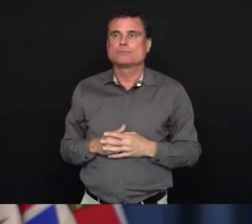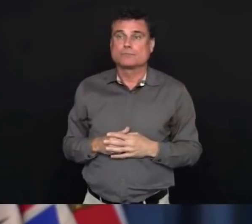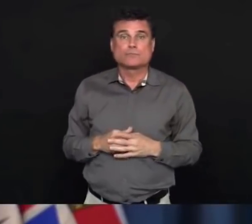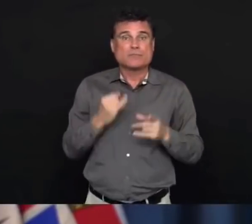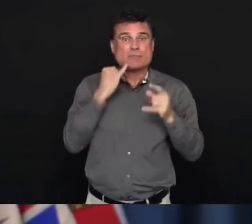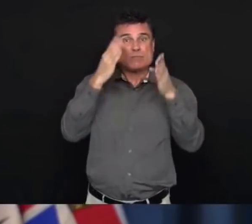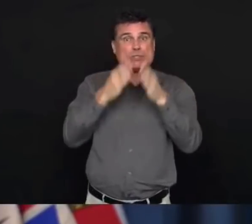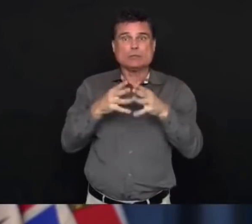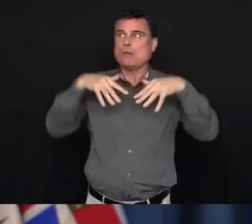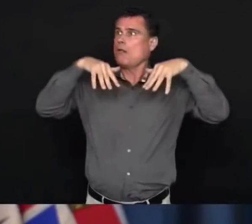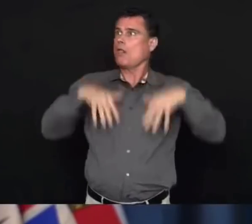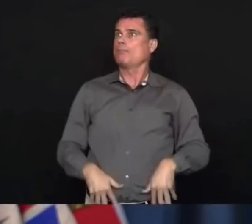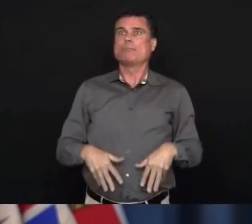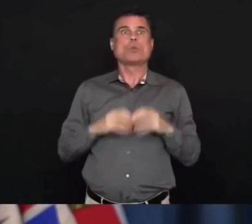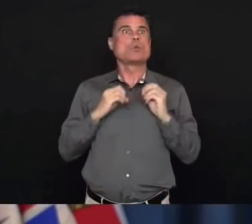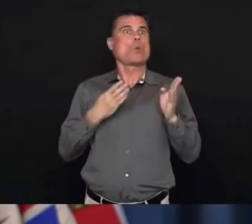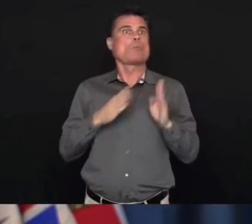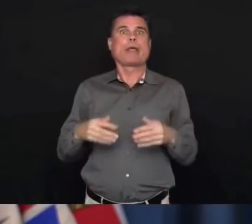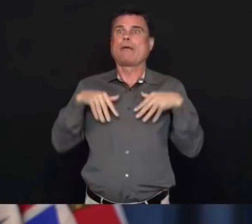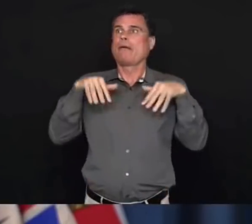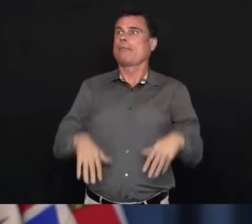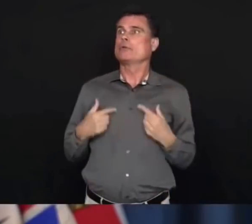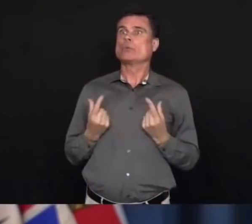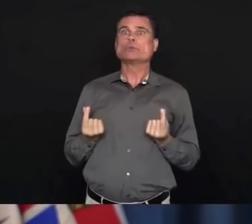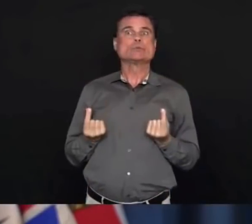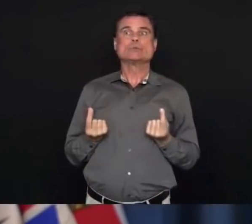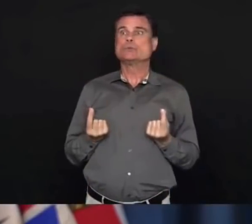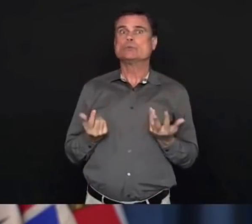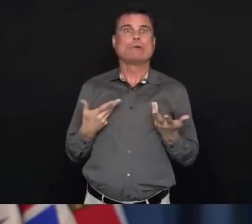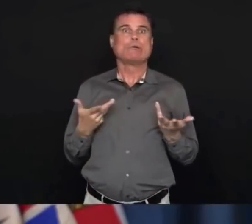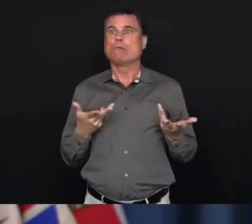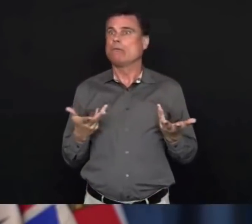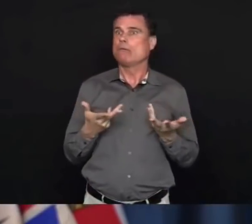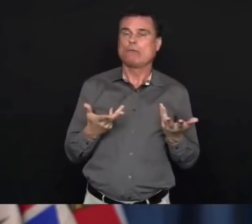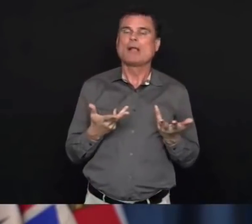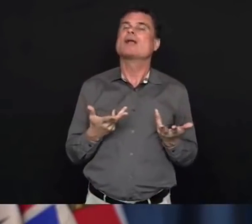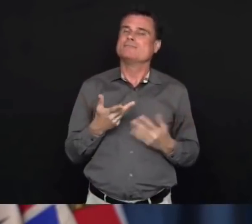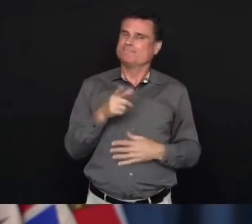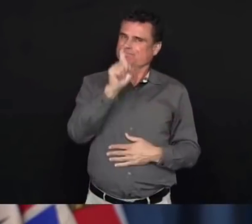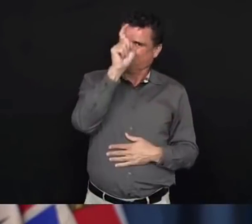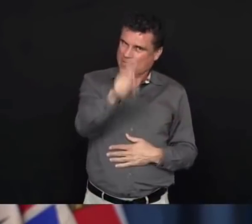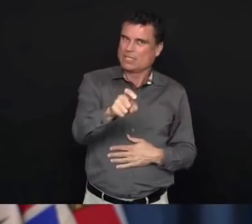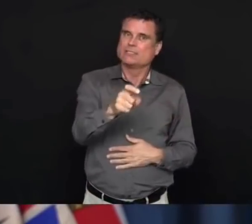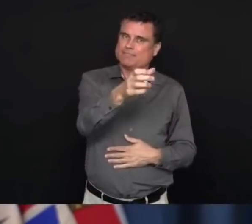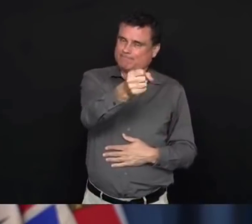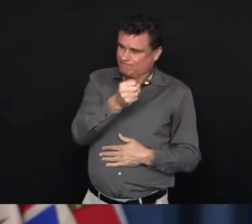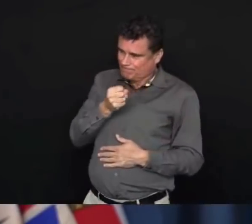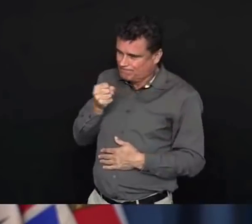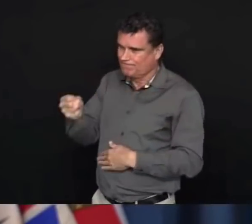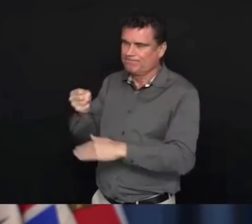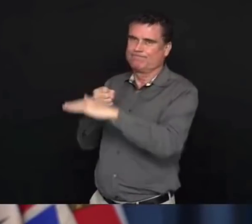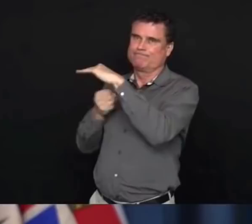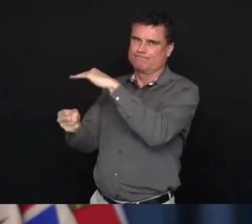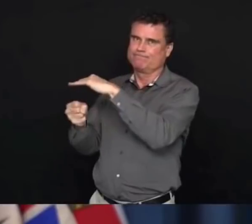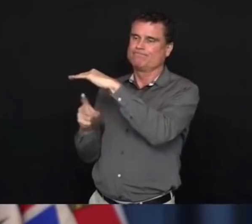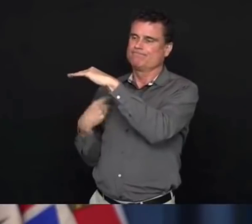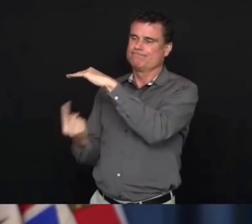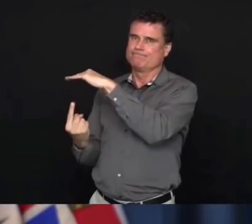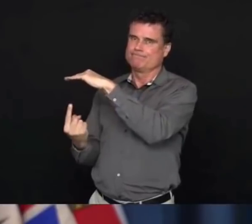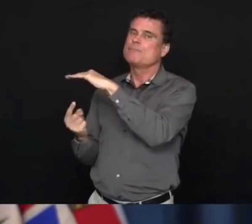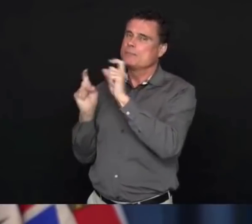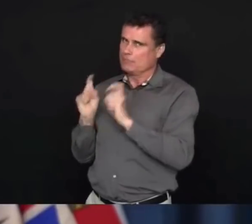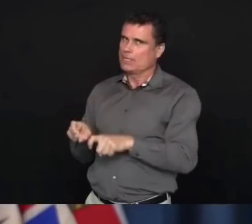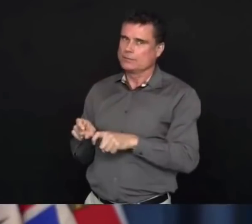and they know who to contact should they have needs arise while they are in self-isolation. And I want to thank